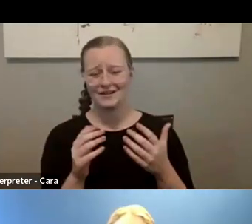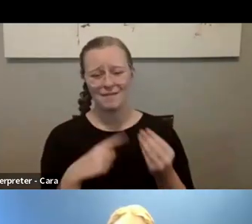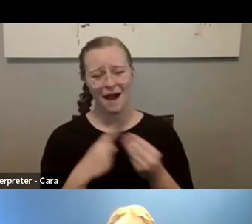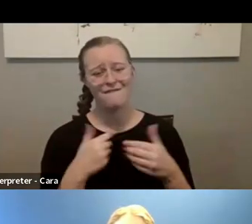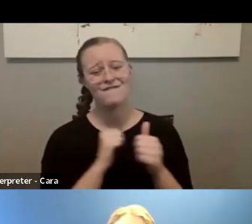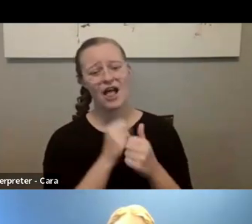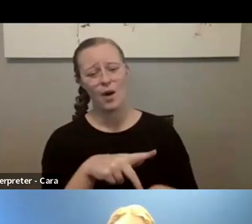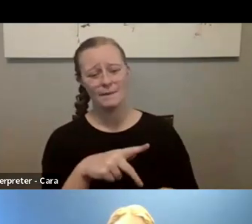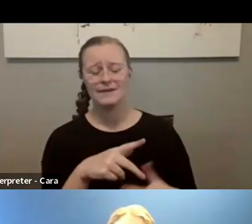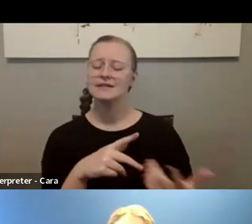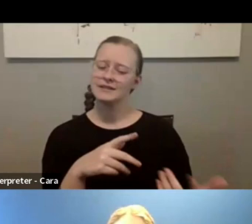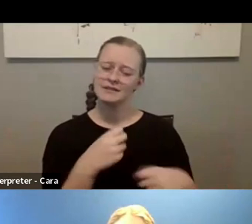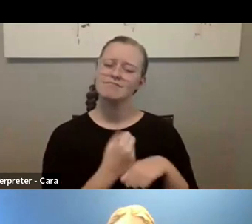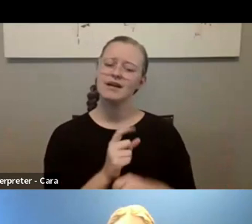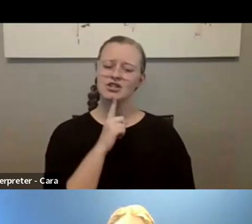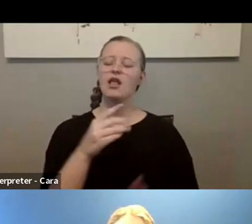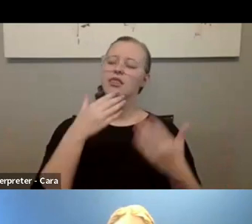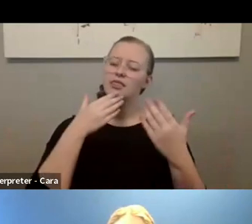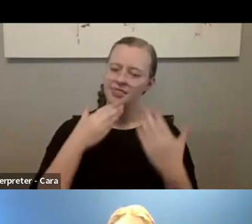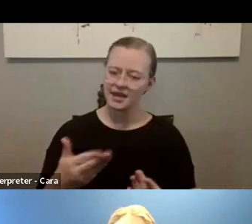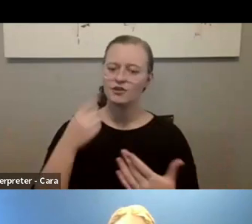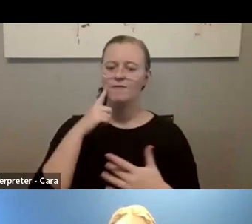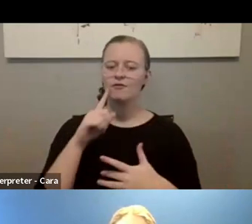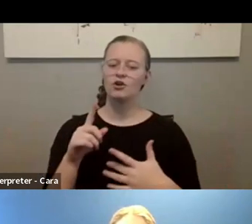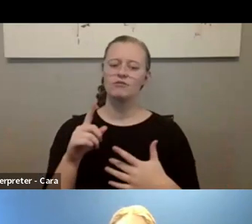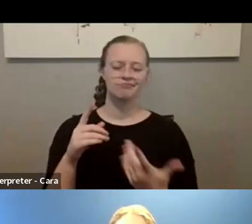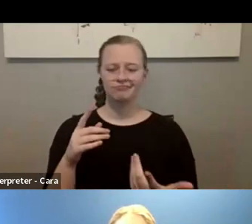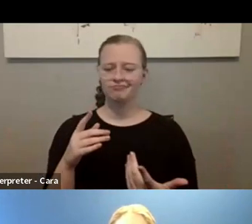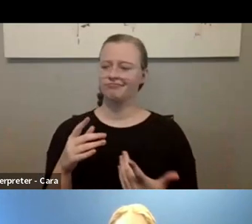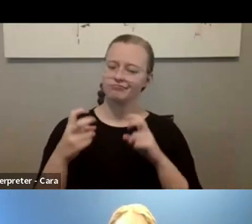issuing that thank you to them for taking the time to meet with you.